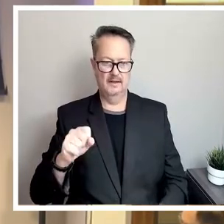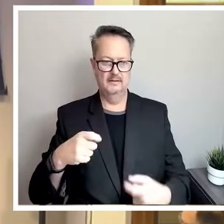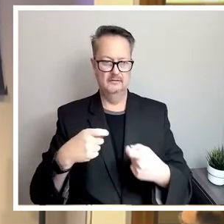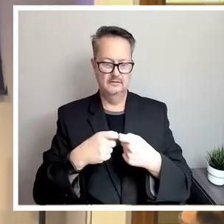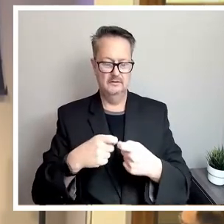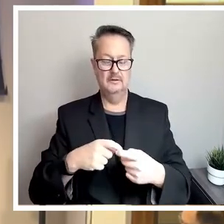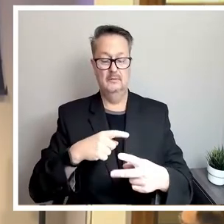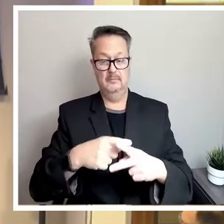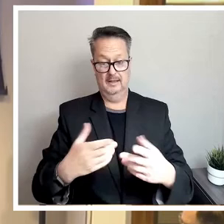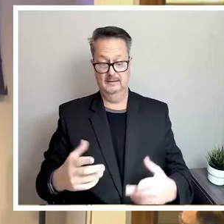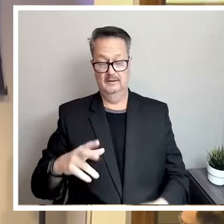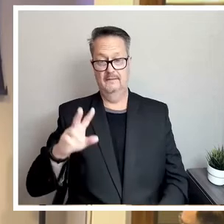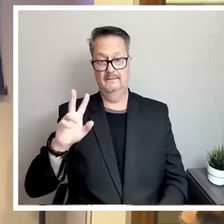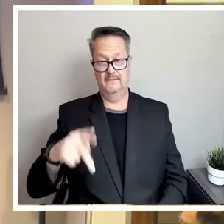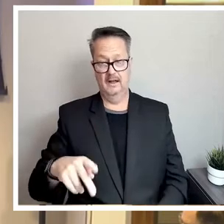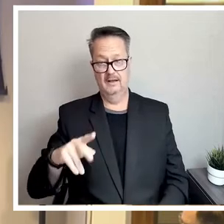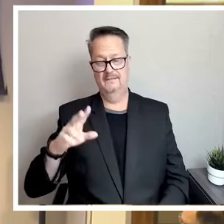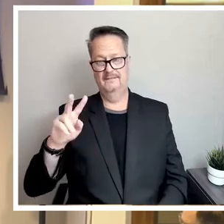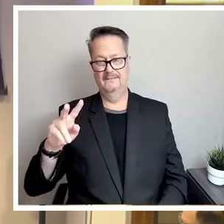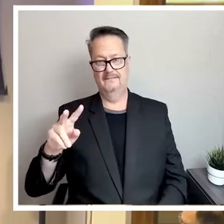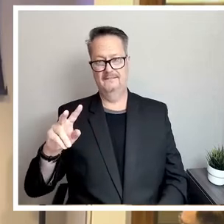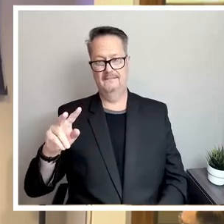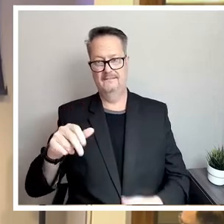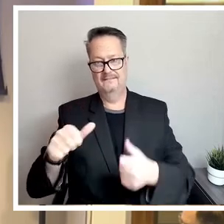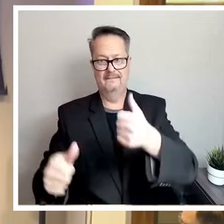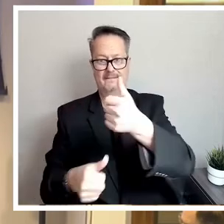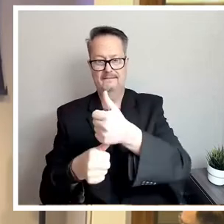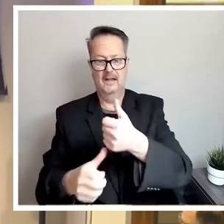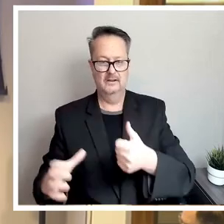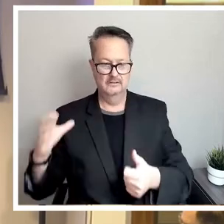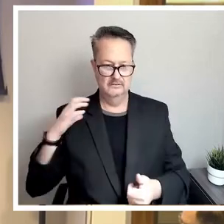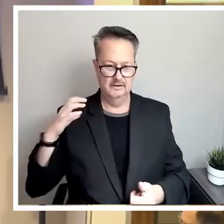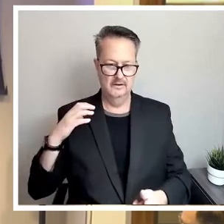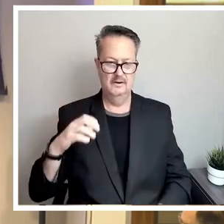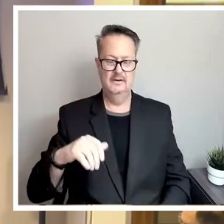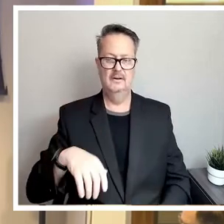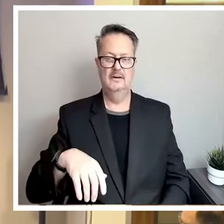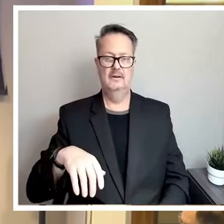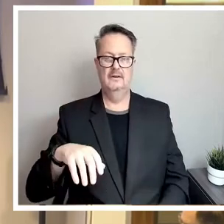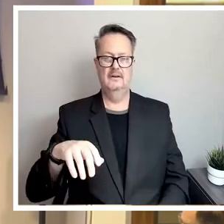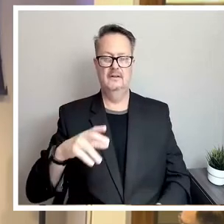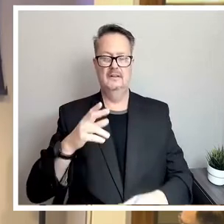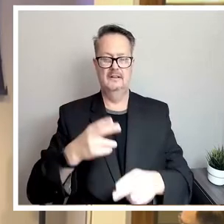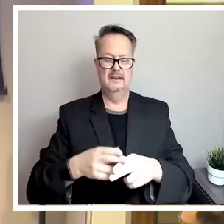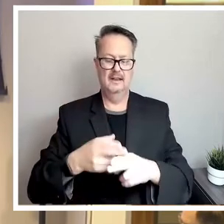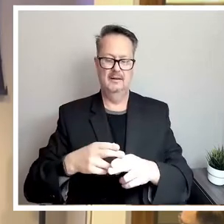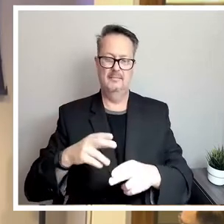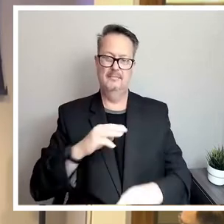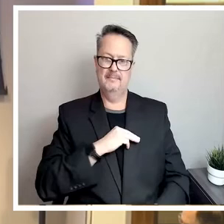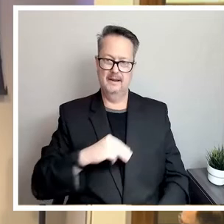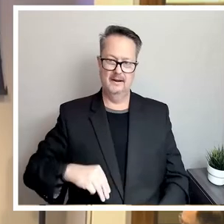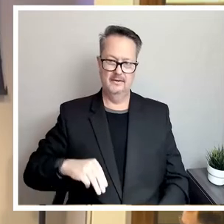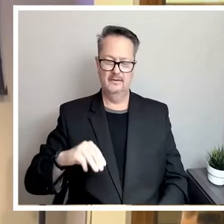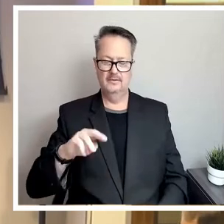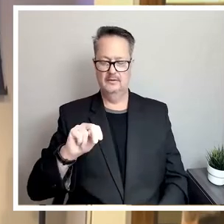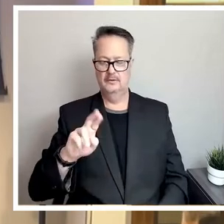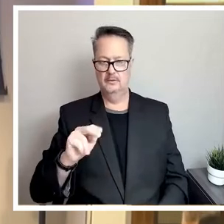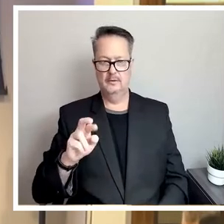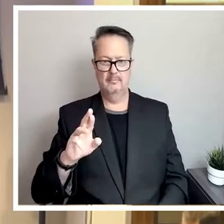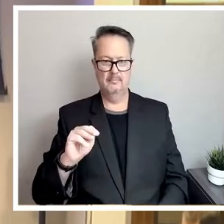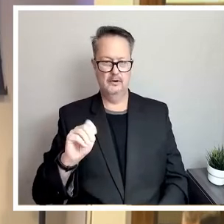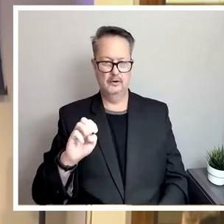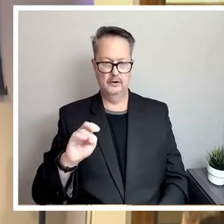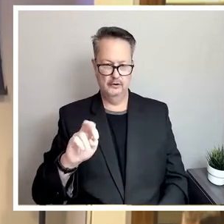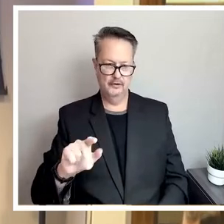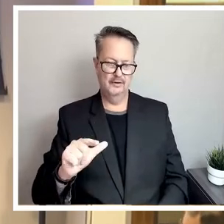Janie Gonzalez and Trustee Ed Kelly. Trustee John Steen and Mayor Nirenberg send their regrets that they are unable to attend tonight, but